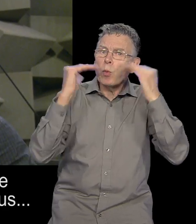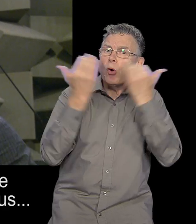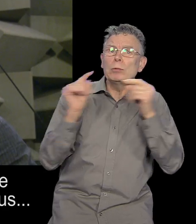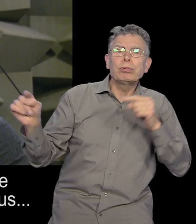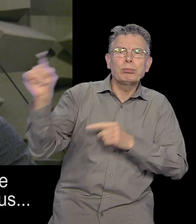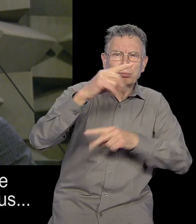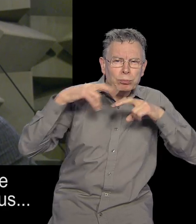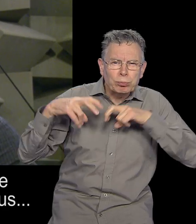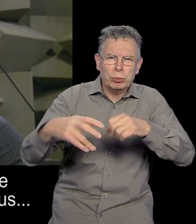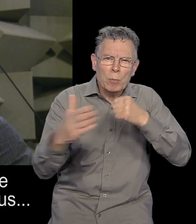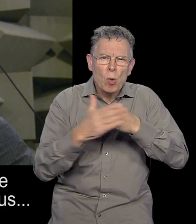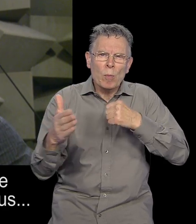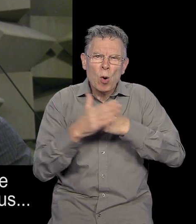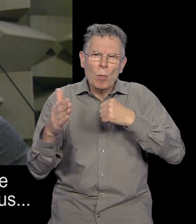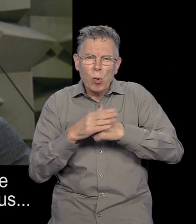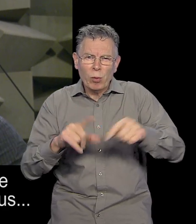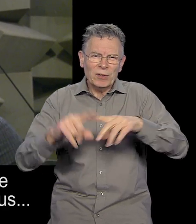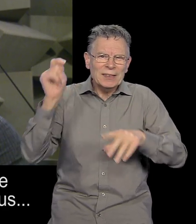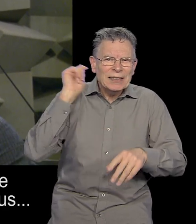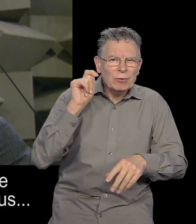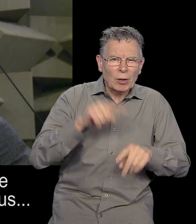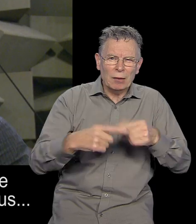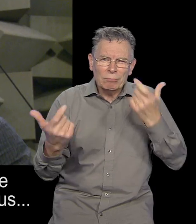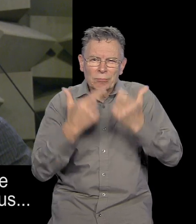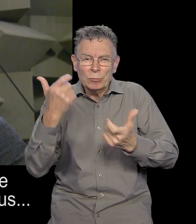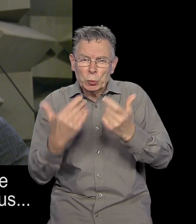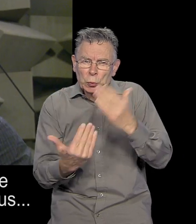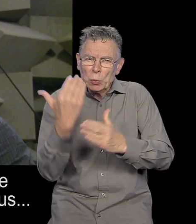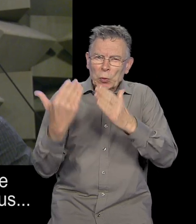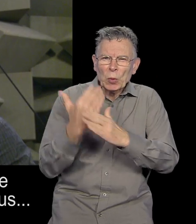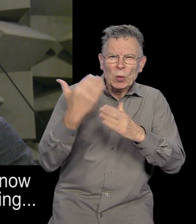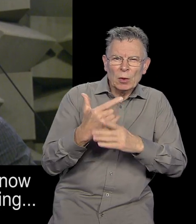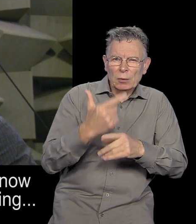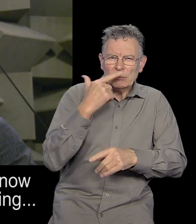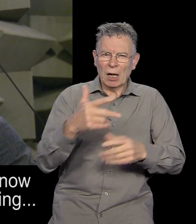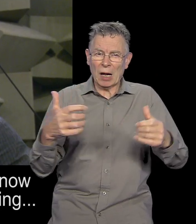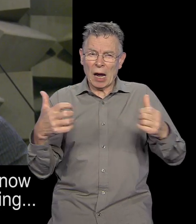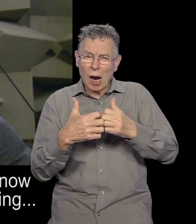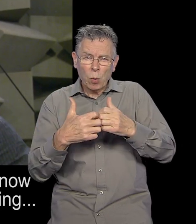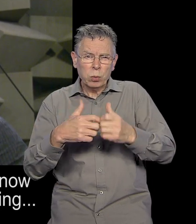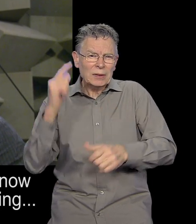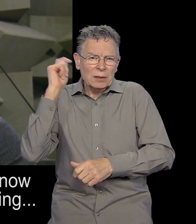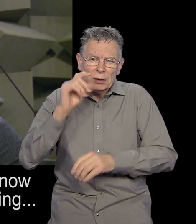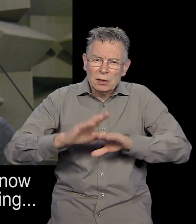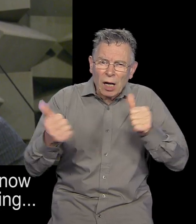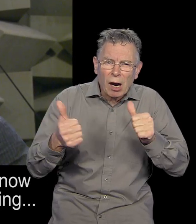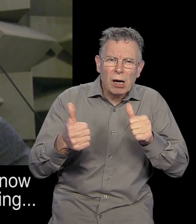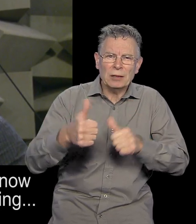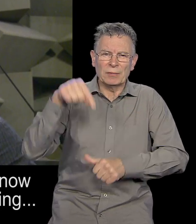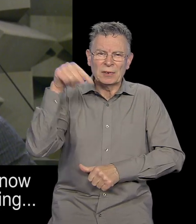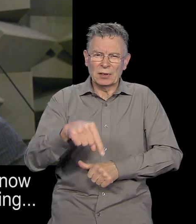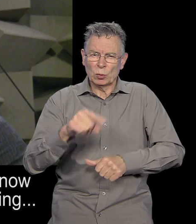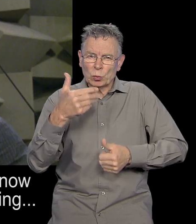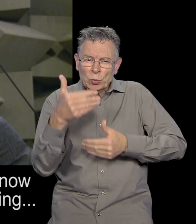getting interested in tinnitus and are producing new results that tell us how tinnitus is generated. And